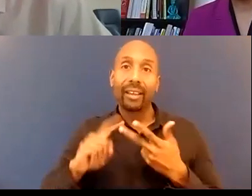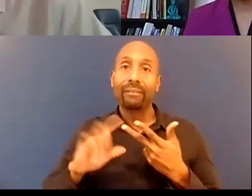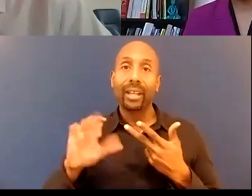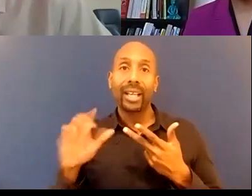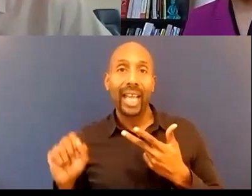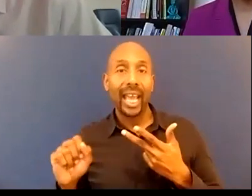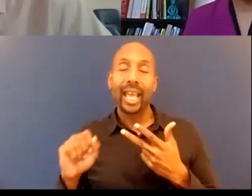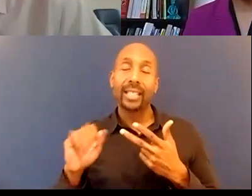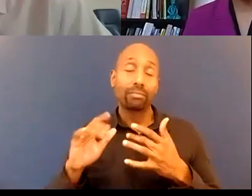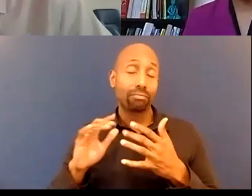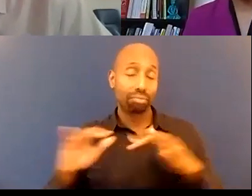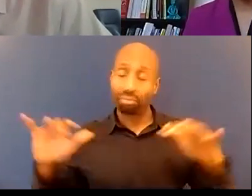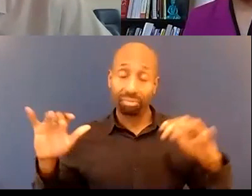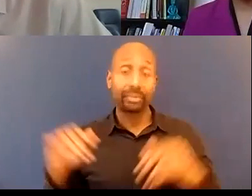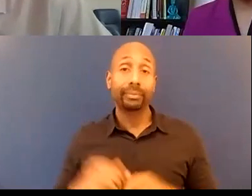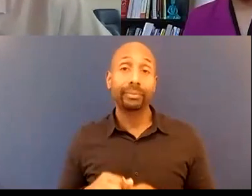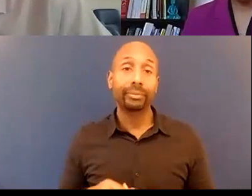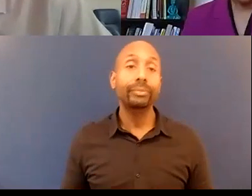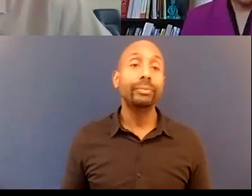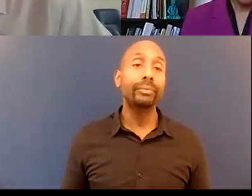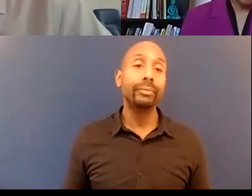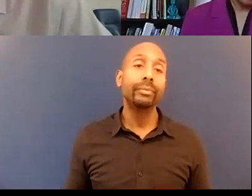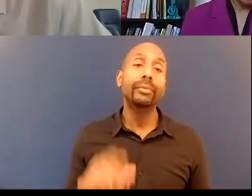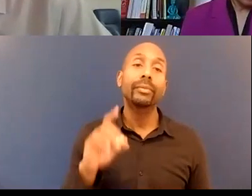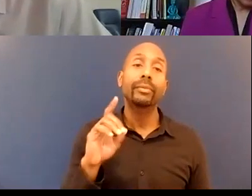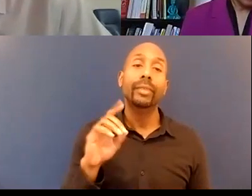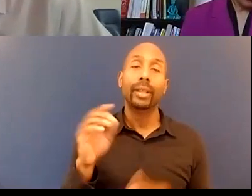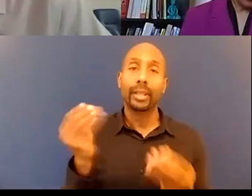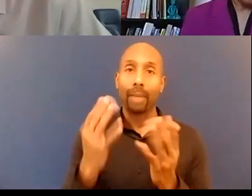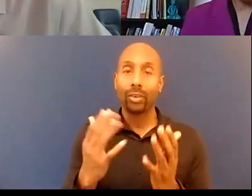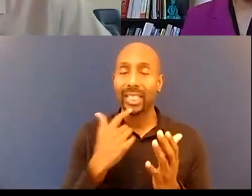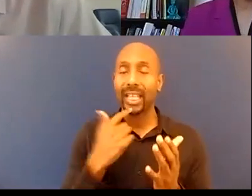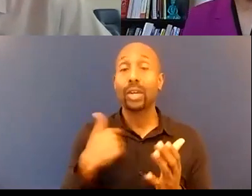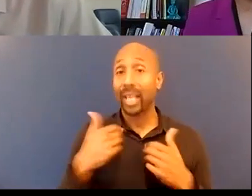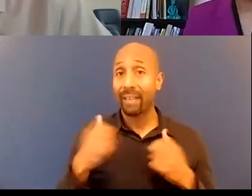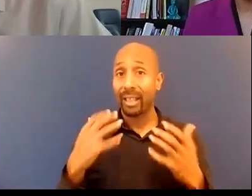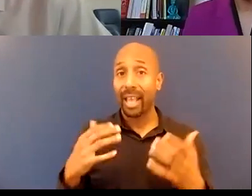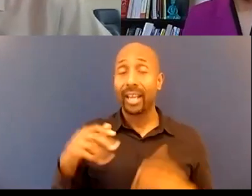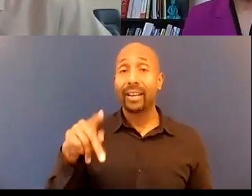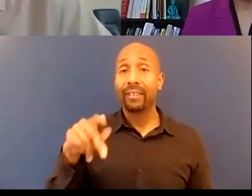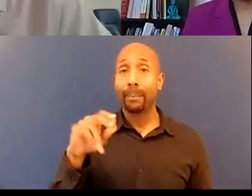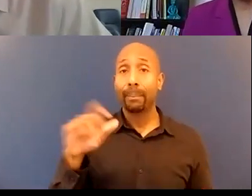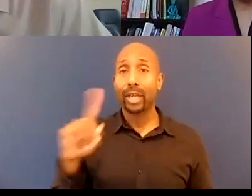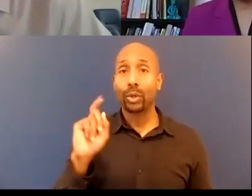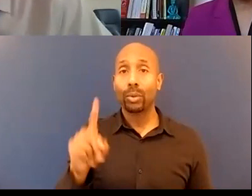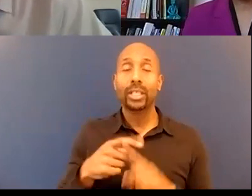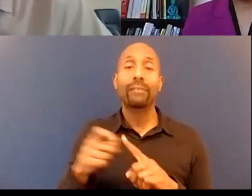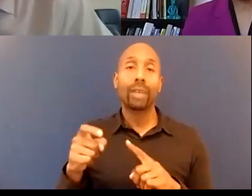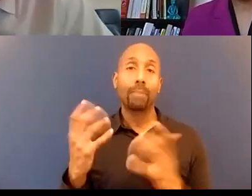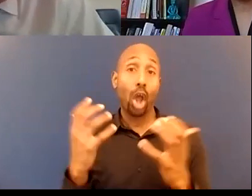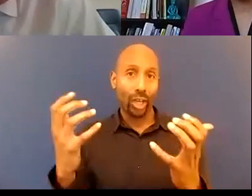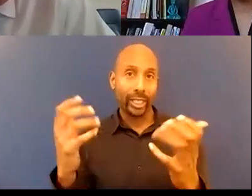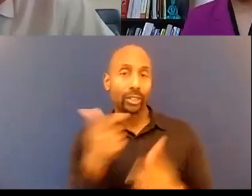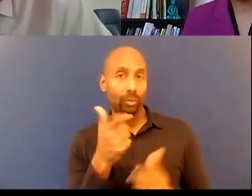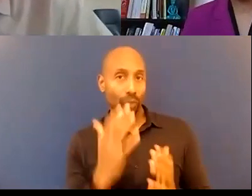that um we got a bunch of uh panel questions from people in the audience but i'm gonna we're gonna ask one more question here